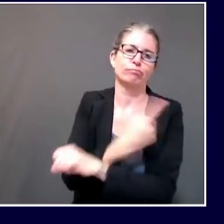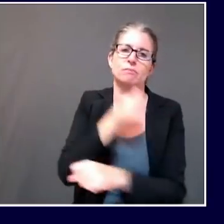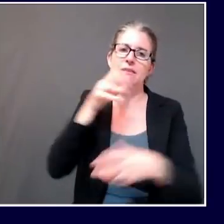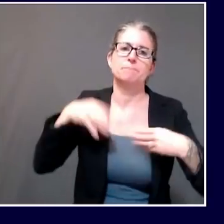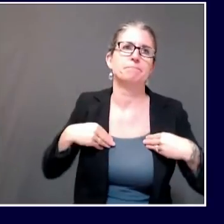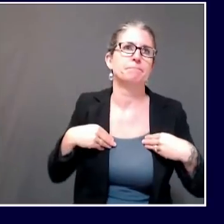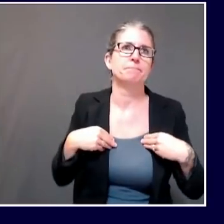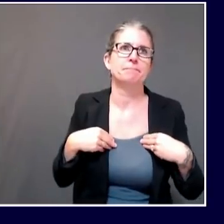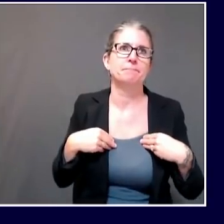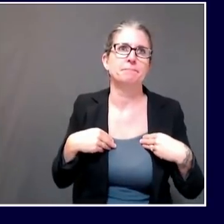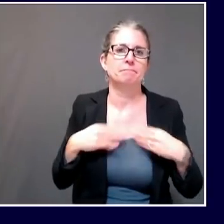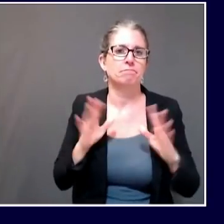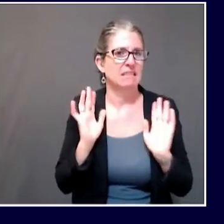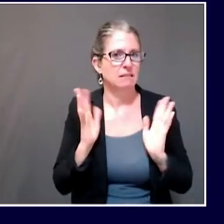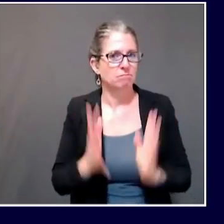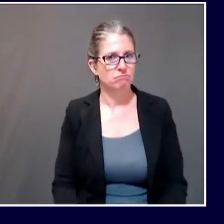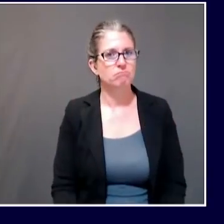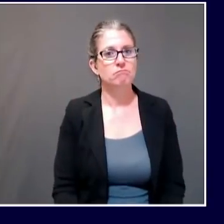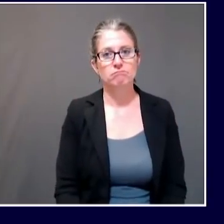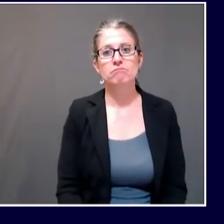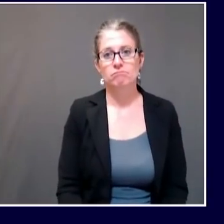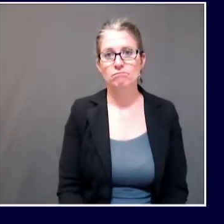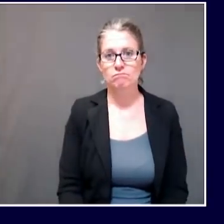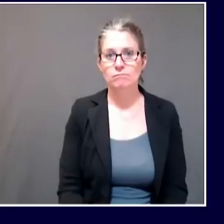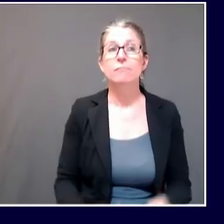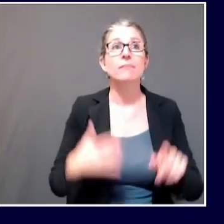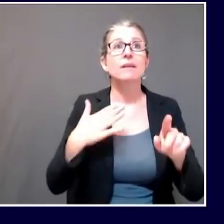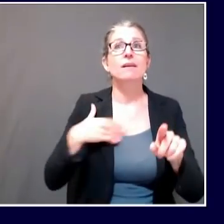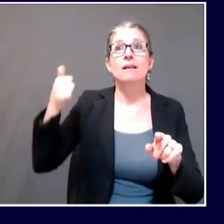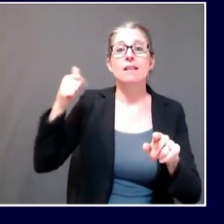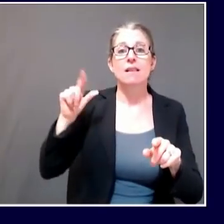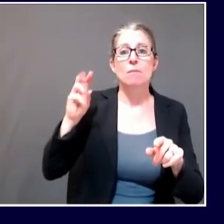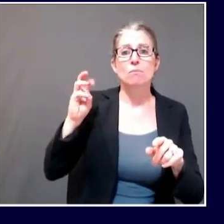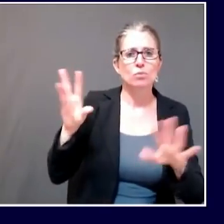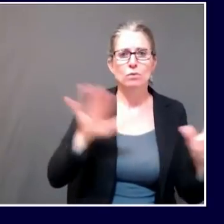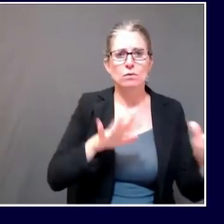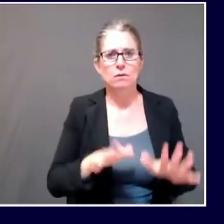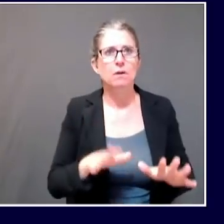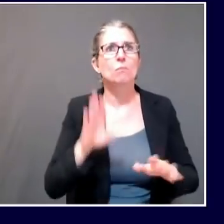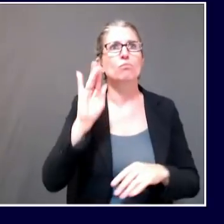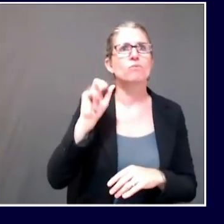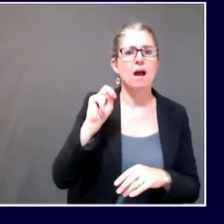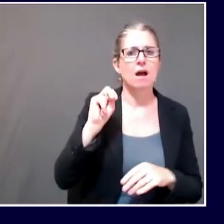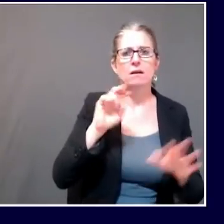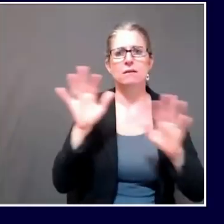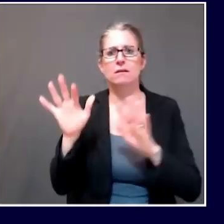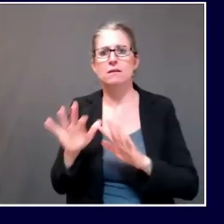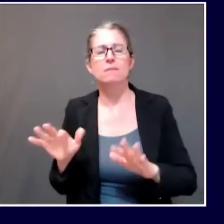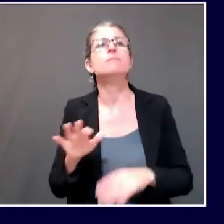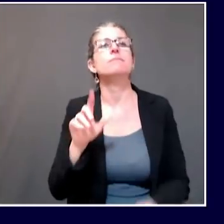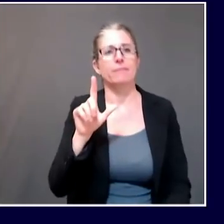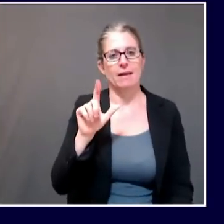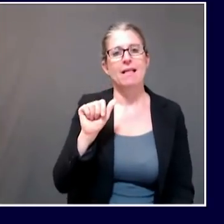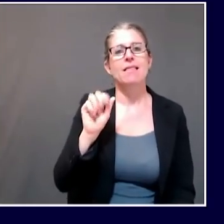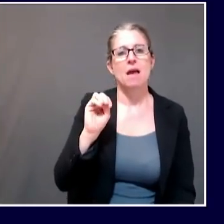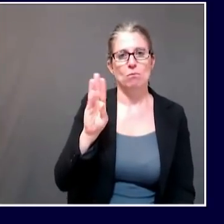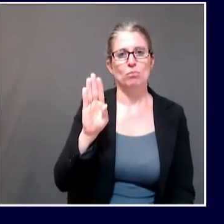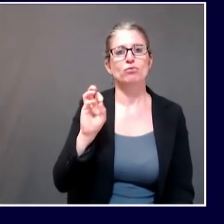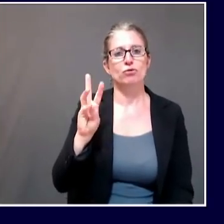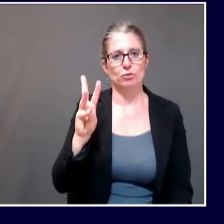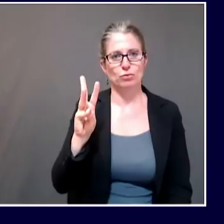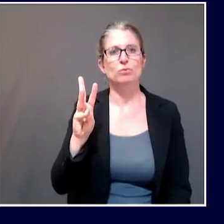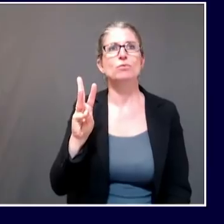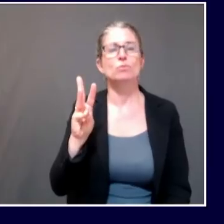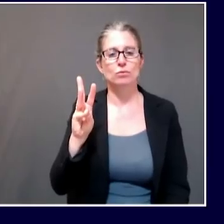Any specifics as to what? I'm sorry, go ahead, Commissioner. Well, just as I said, I think that our approach here has been not to say